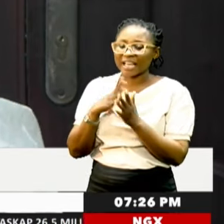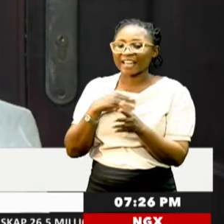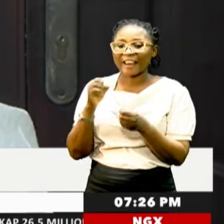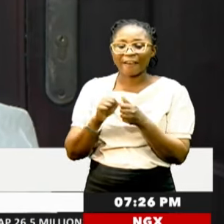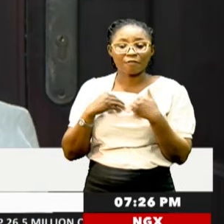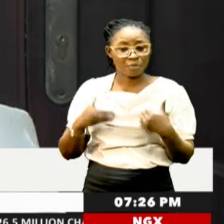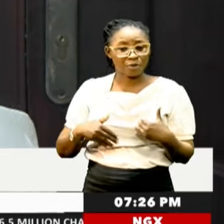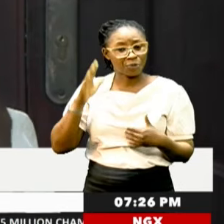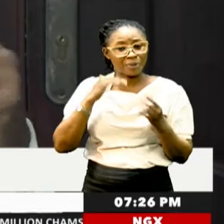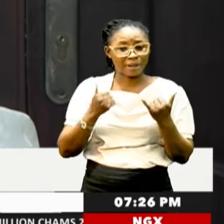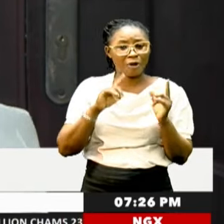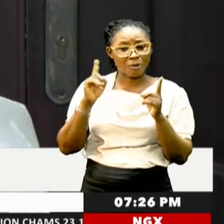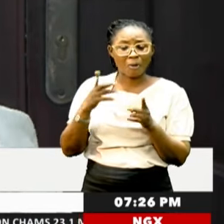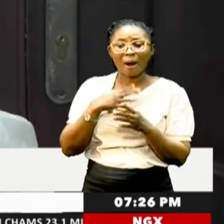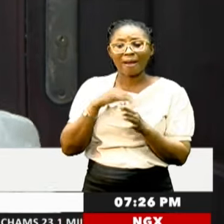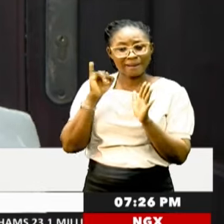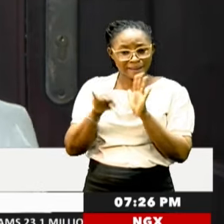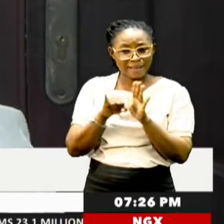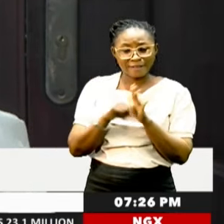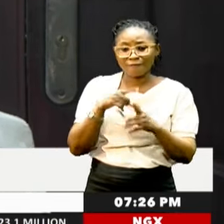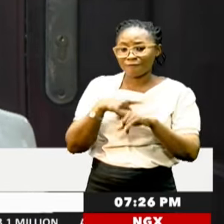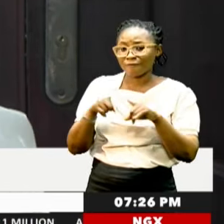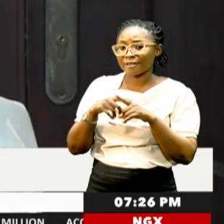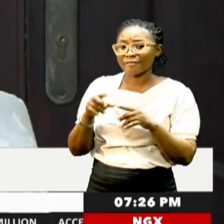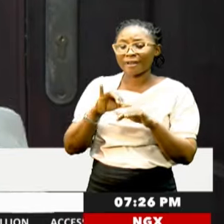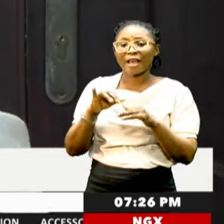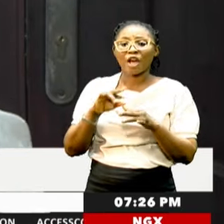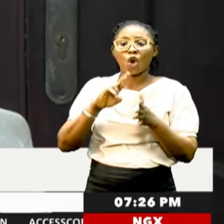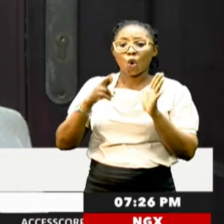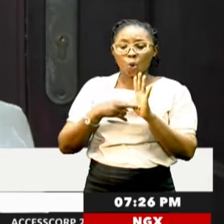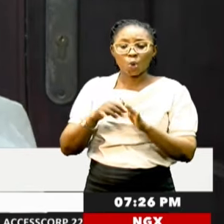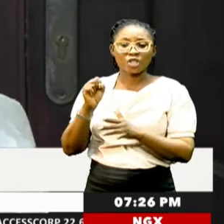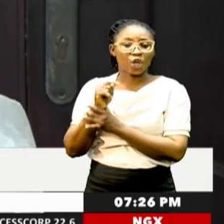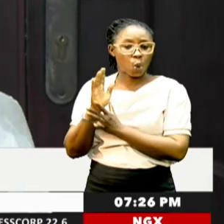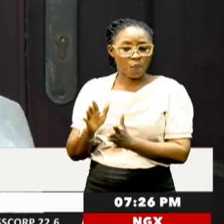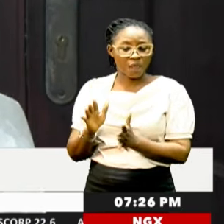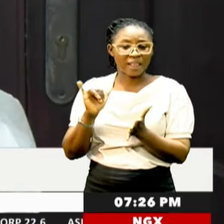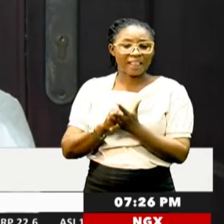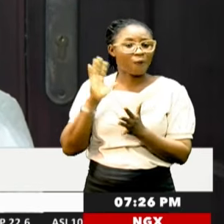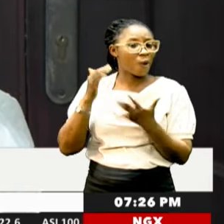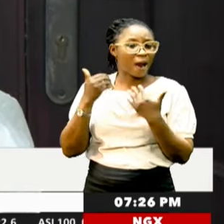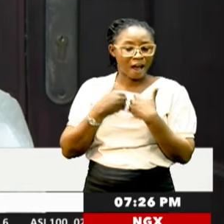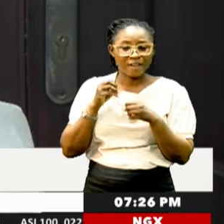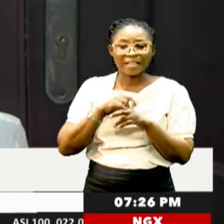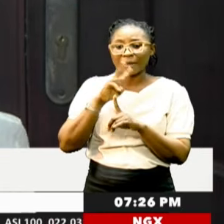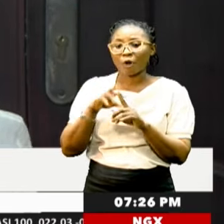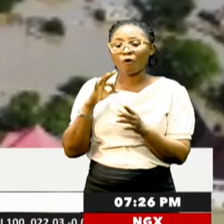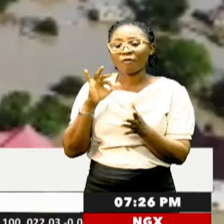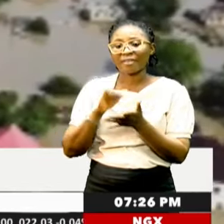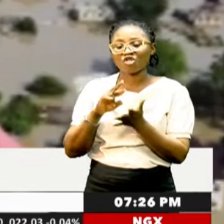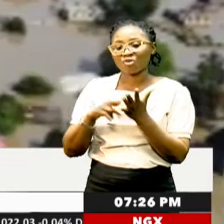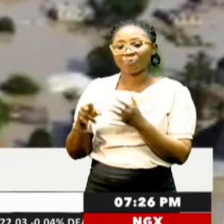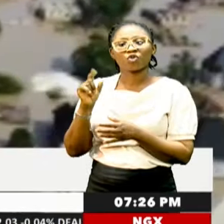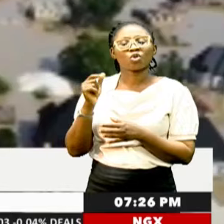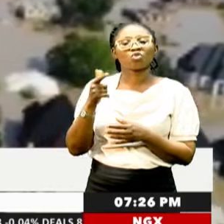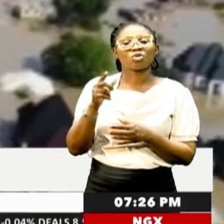will now go and identify the various roles the stakeholders that will play in the implementation of that report. The